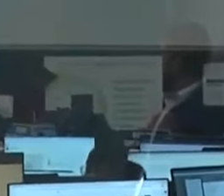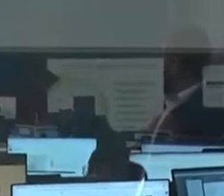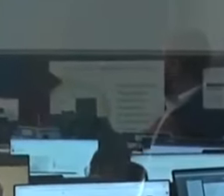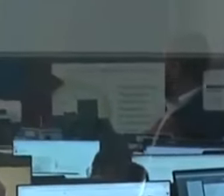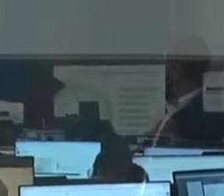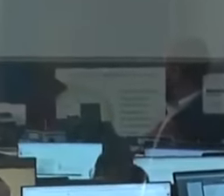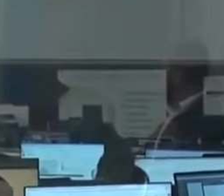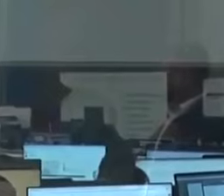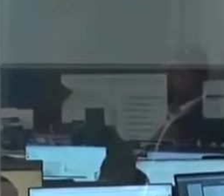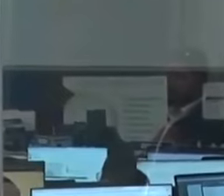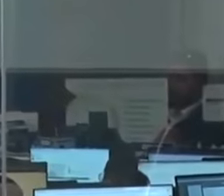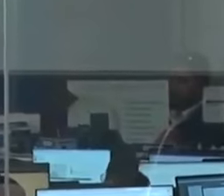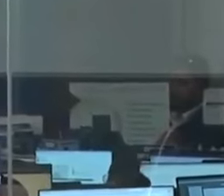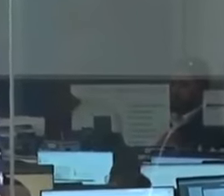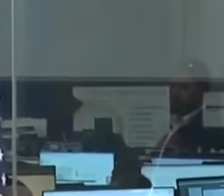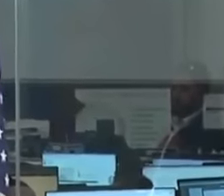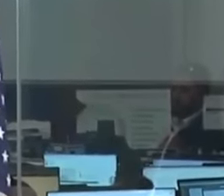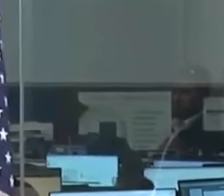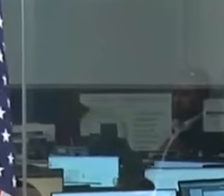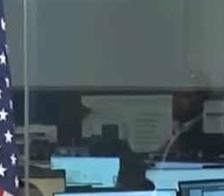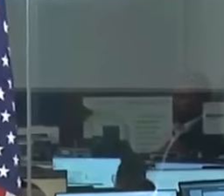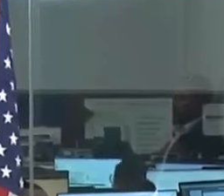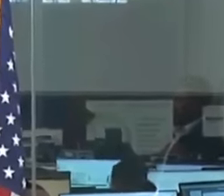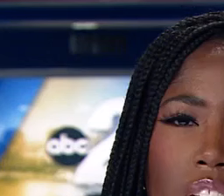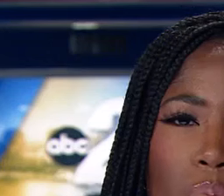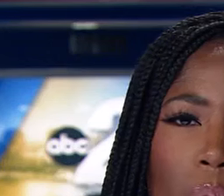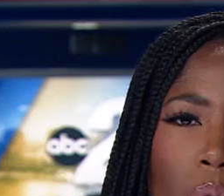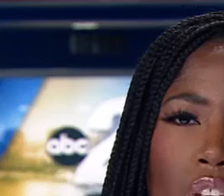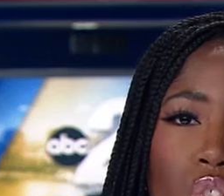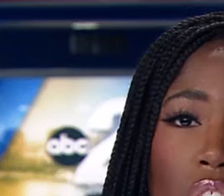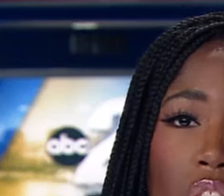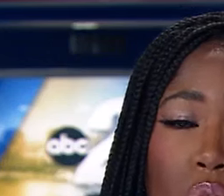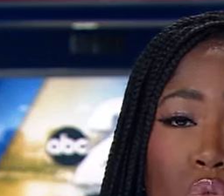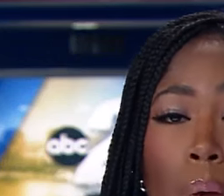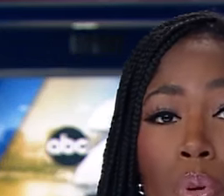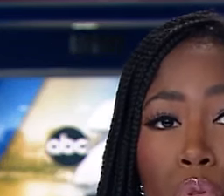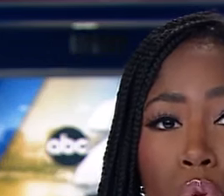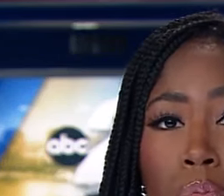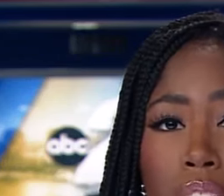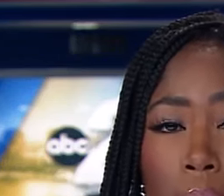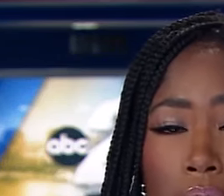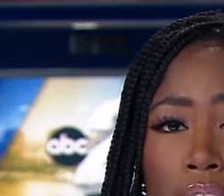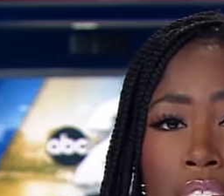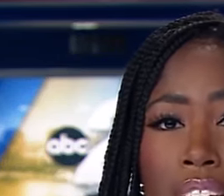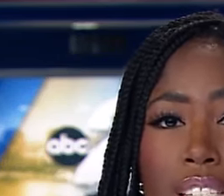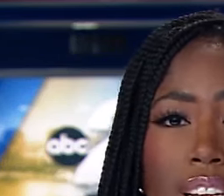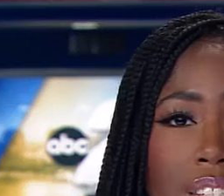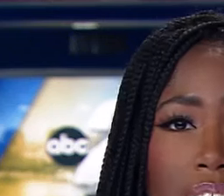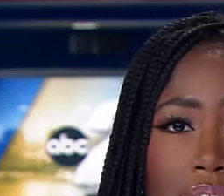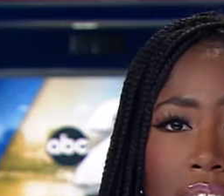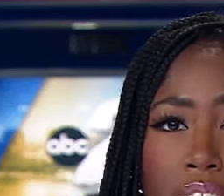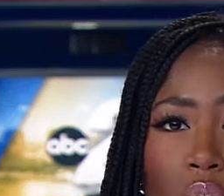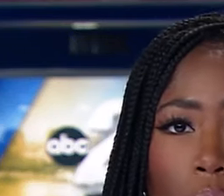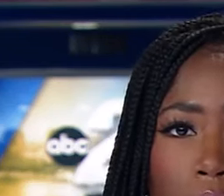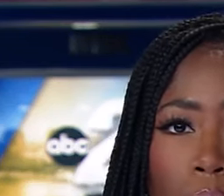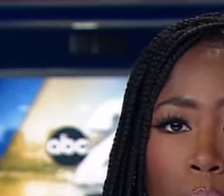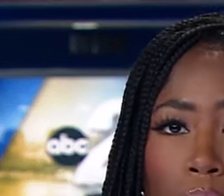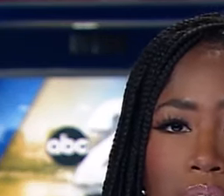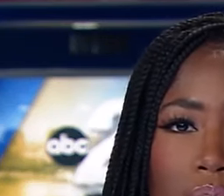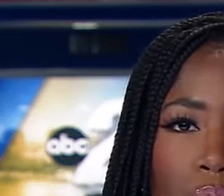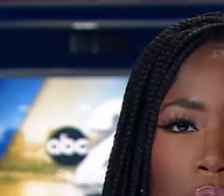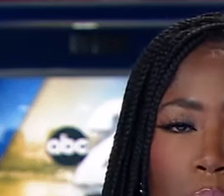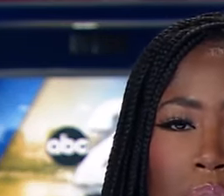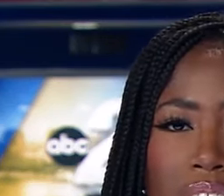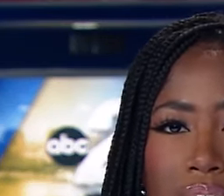And that was Governor Ron DeSantis issuing an update on the state's preparations for tropical storm Debbie. He says the state has already